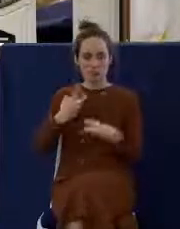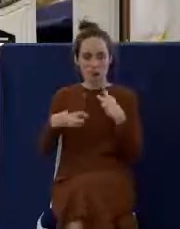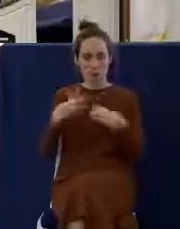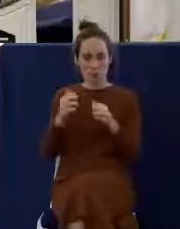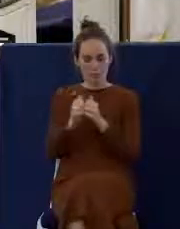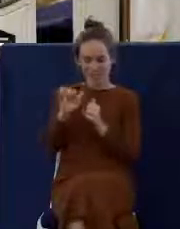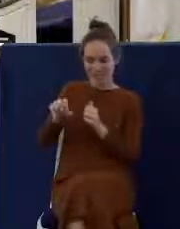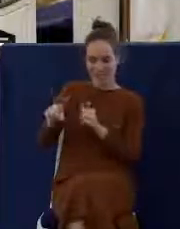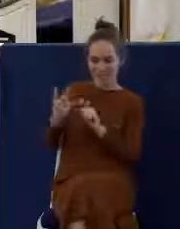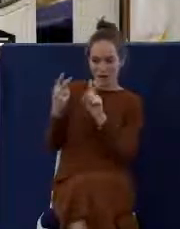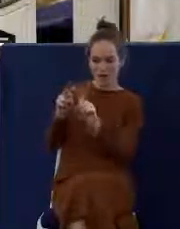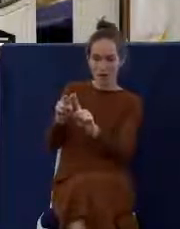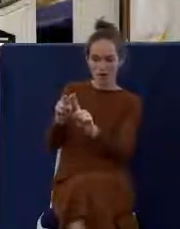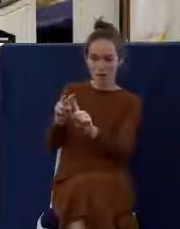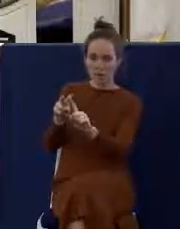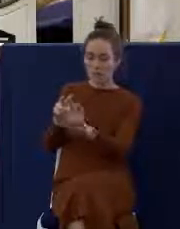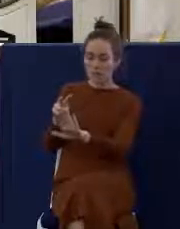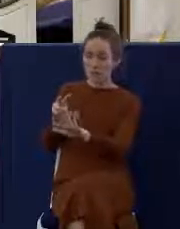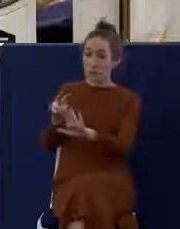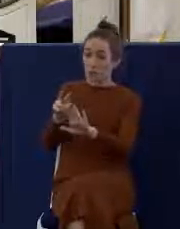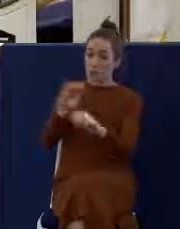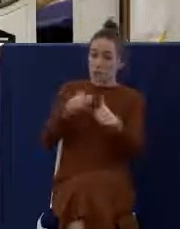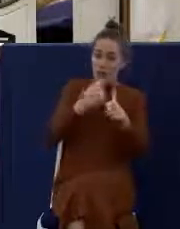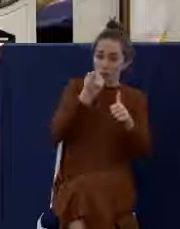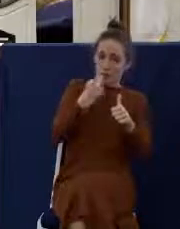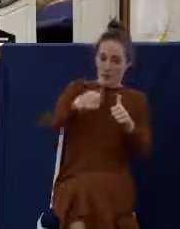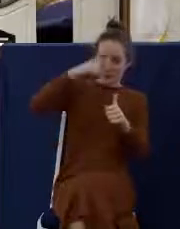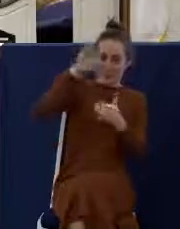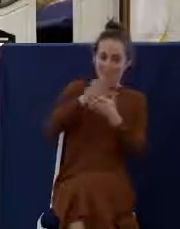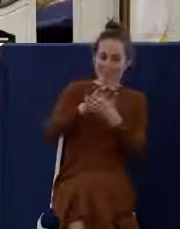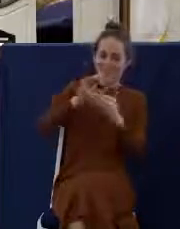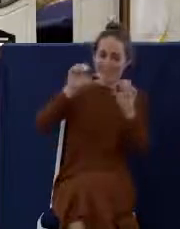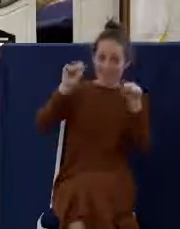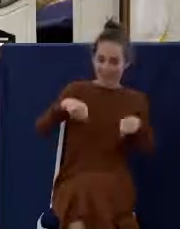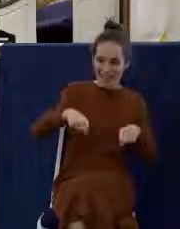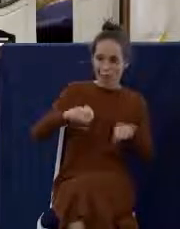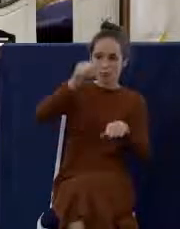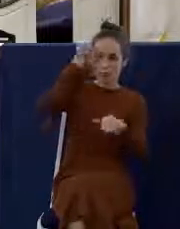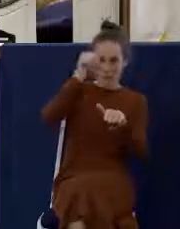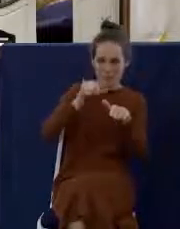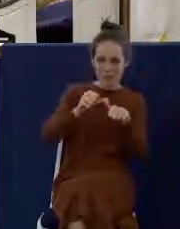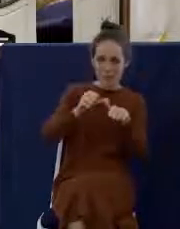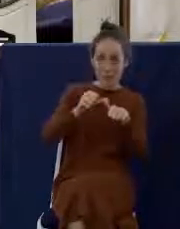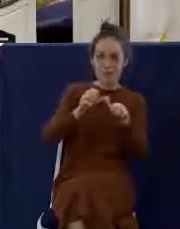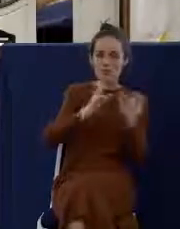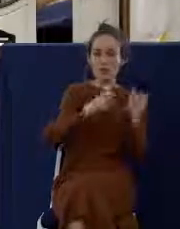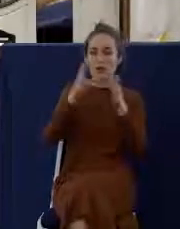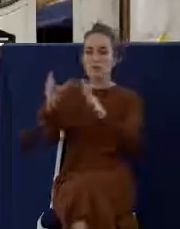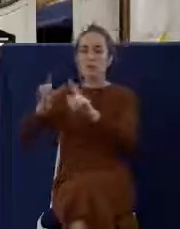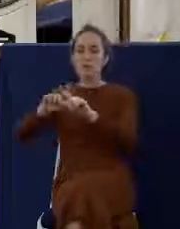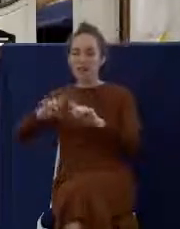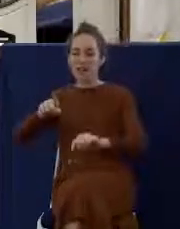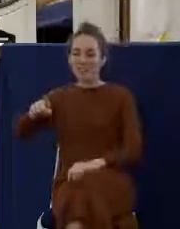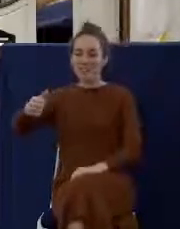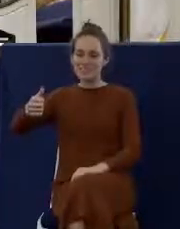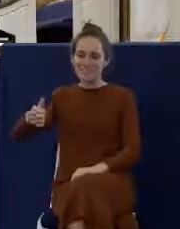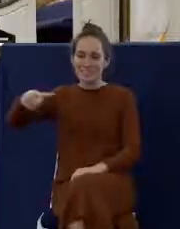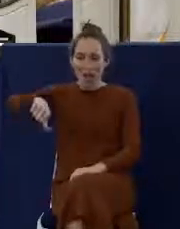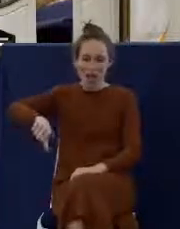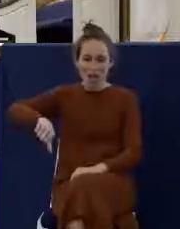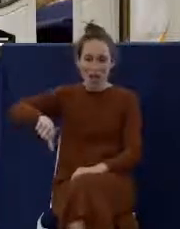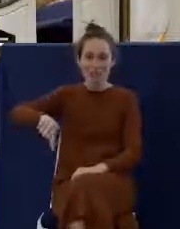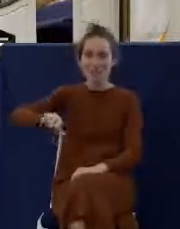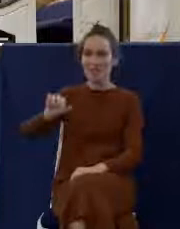affirms. I agree with all of that. The problem I have is in what it denies. I think it just goes overboard to deny